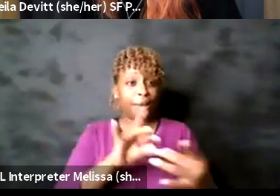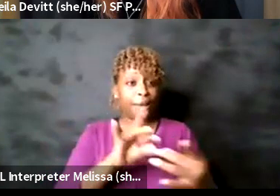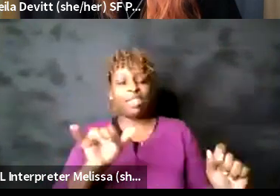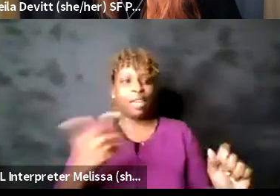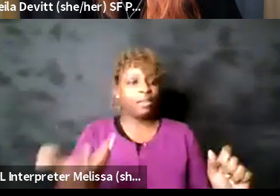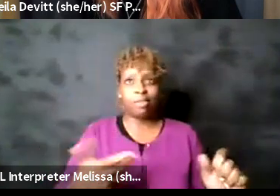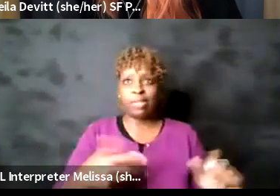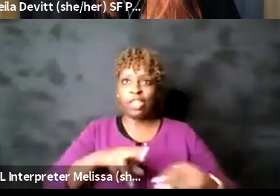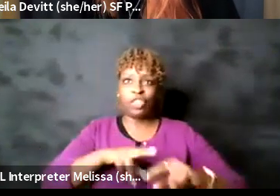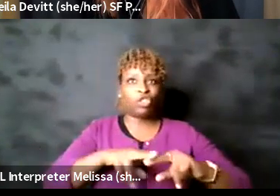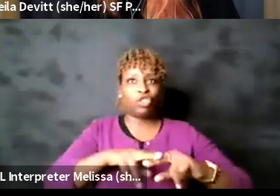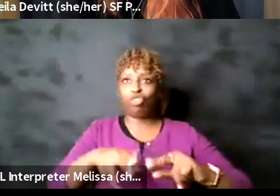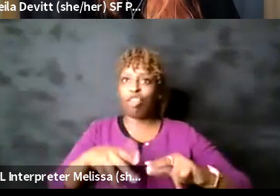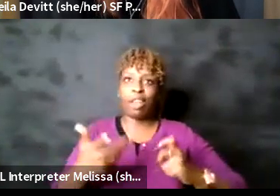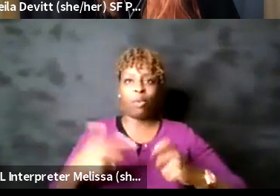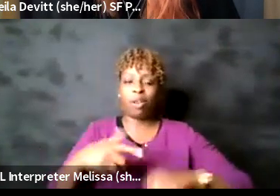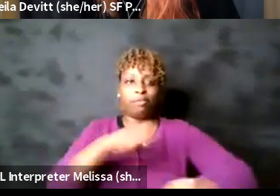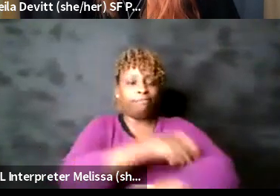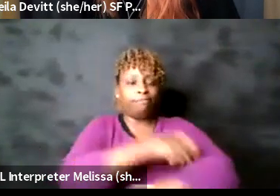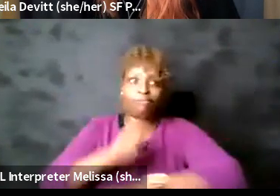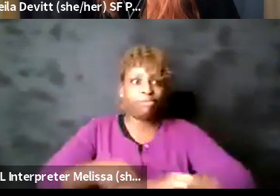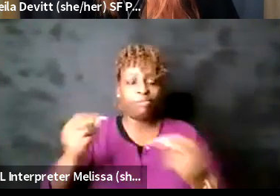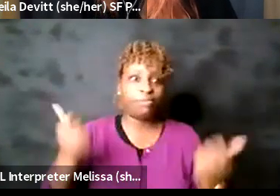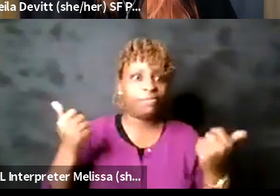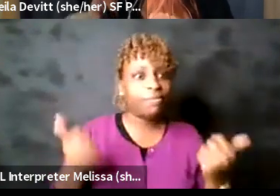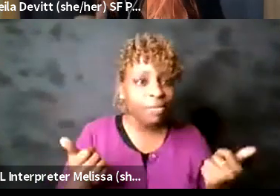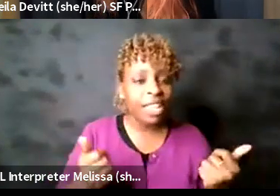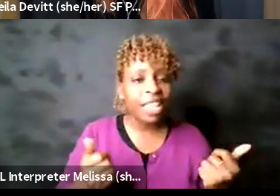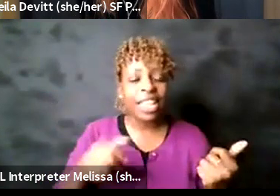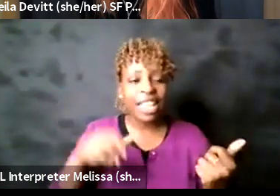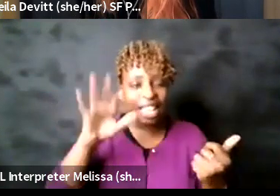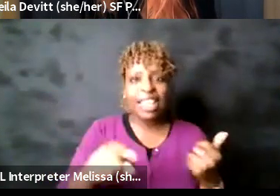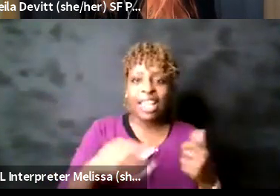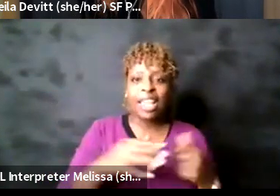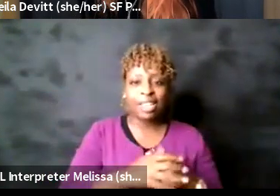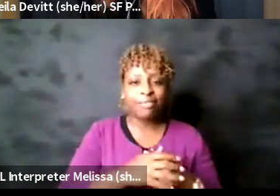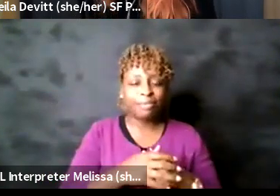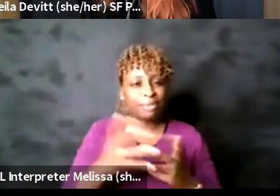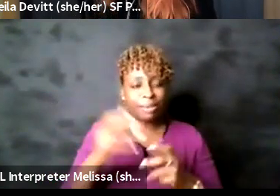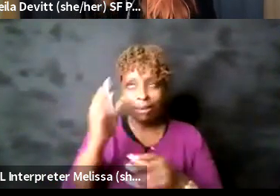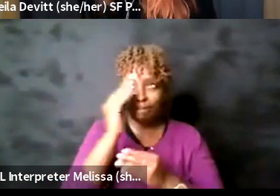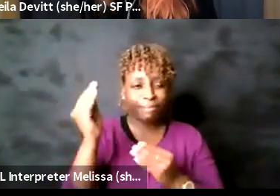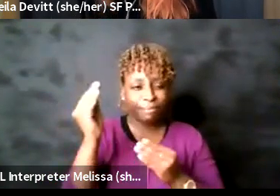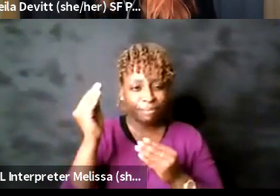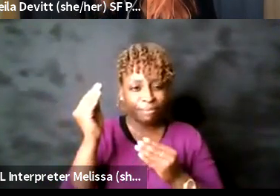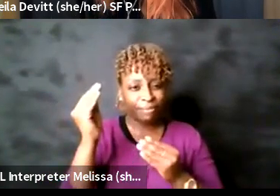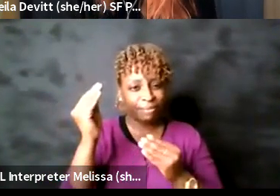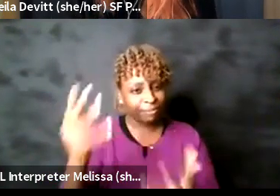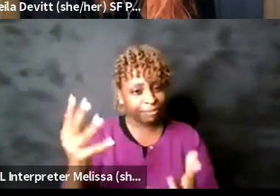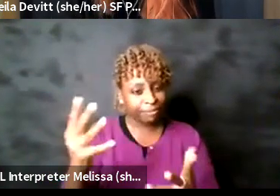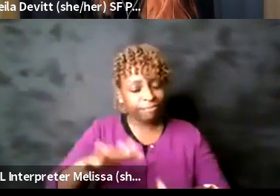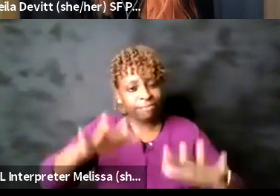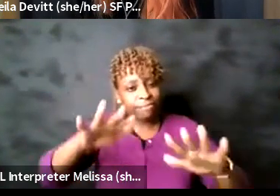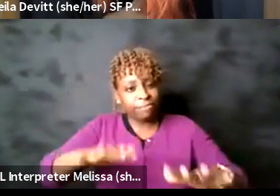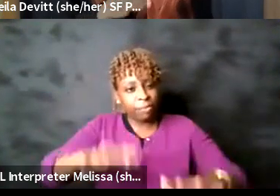ripping the band-aid off and in that spirit I want to just take a moment to uh slow down and